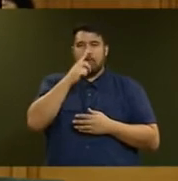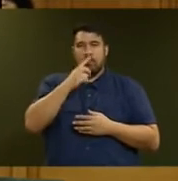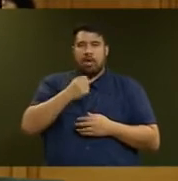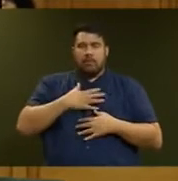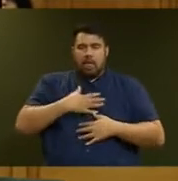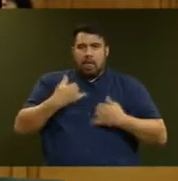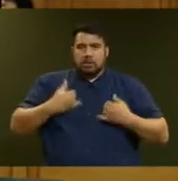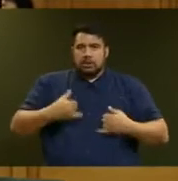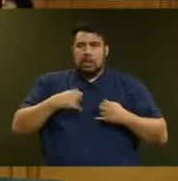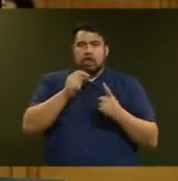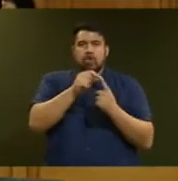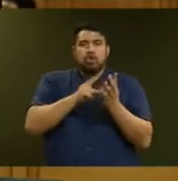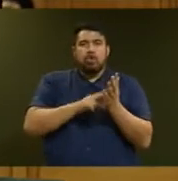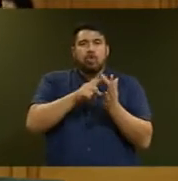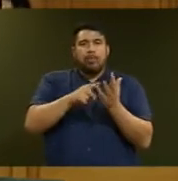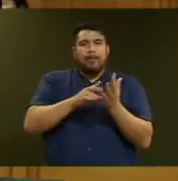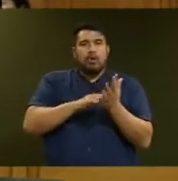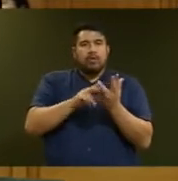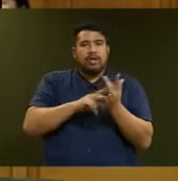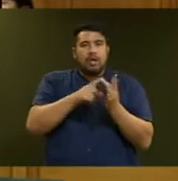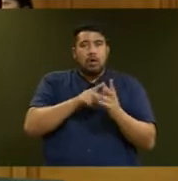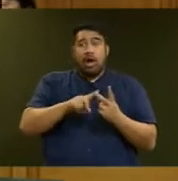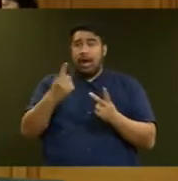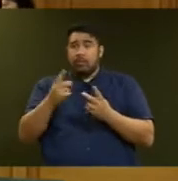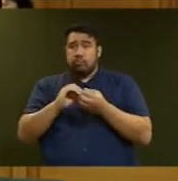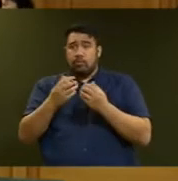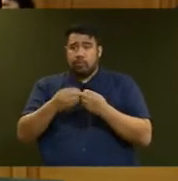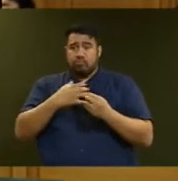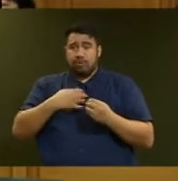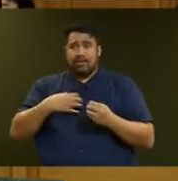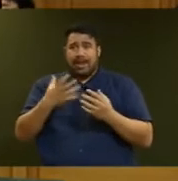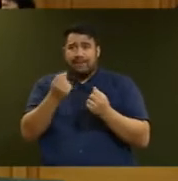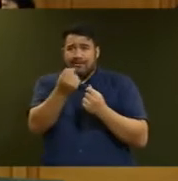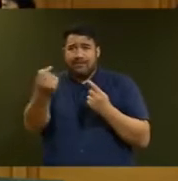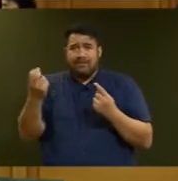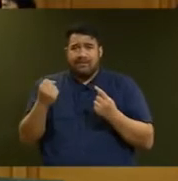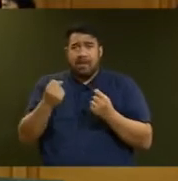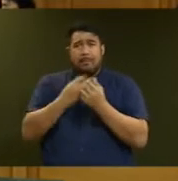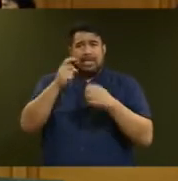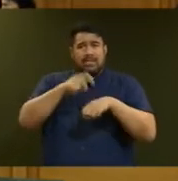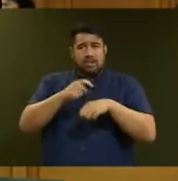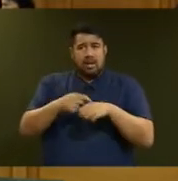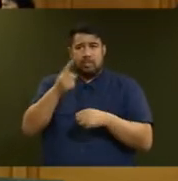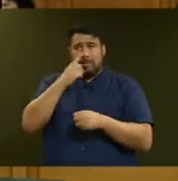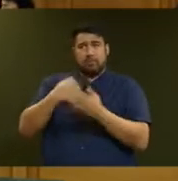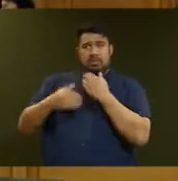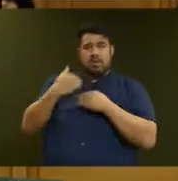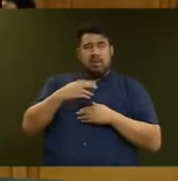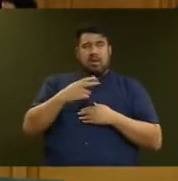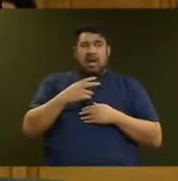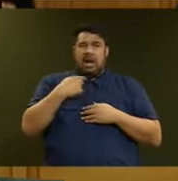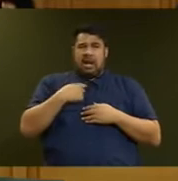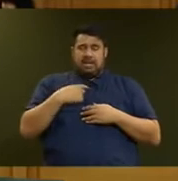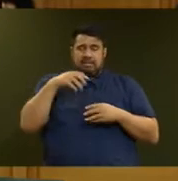into account other respiratory conditions. I've been told on numerous occasions of senior citizens staying in bed all day to keep